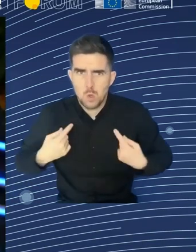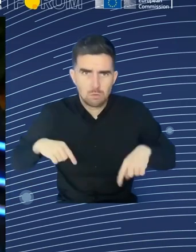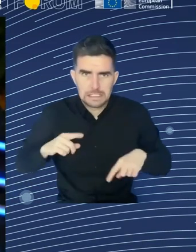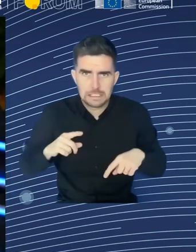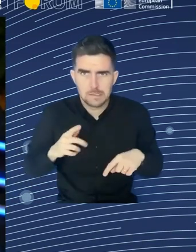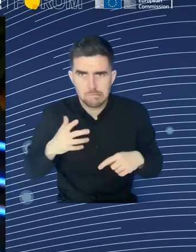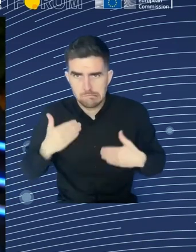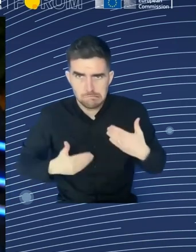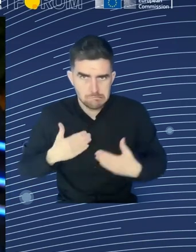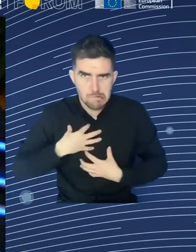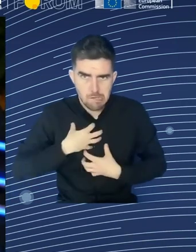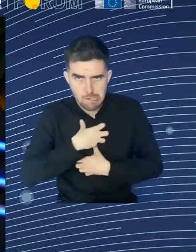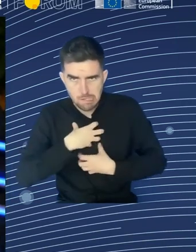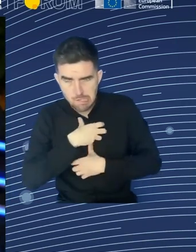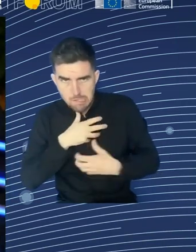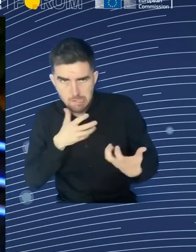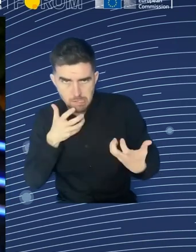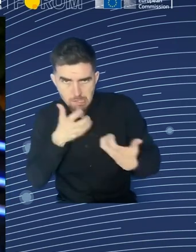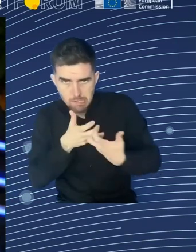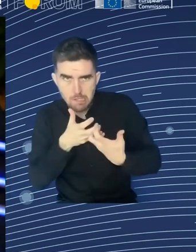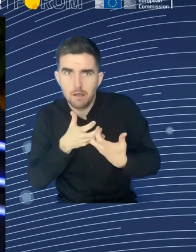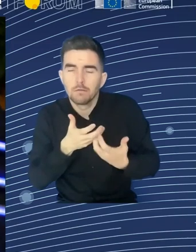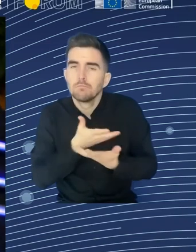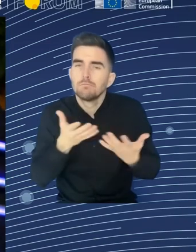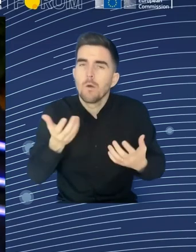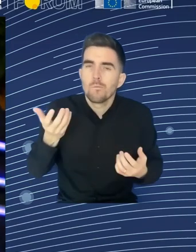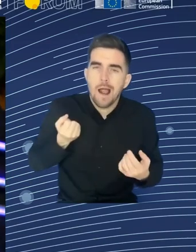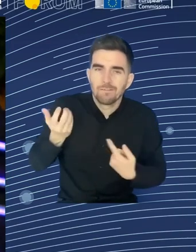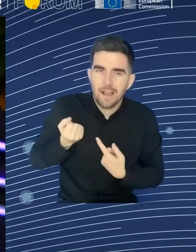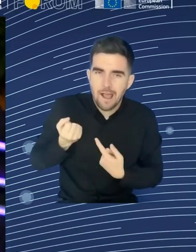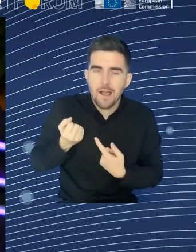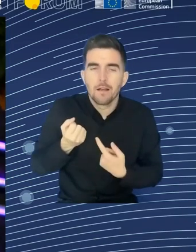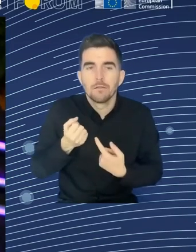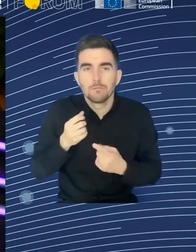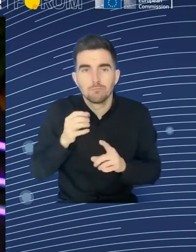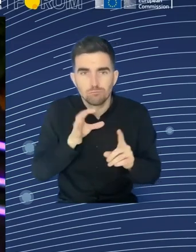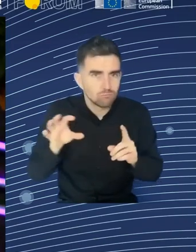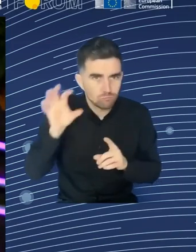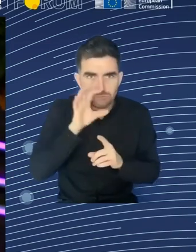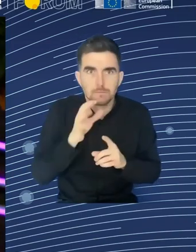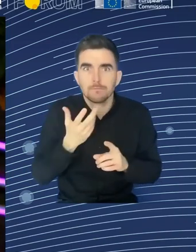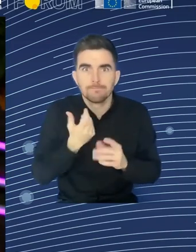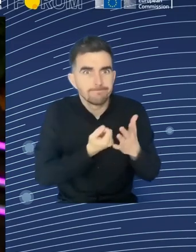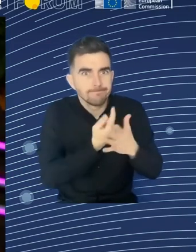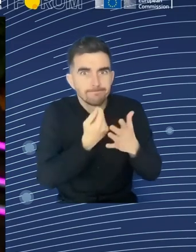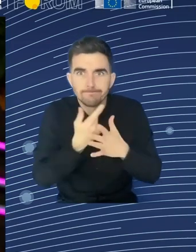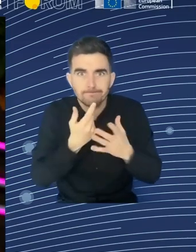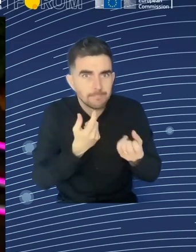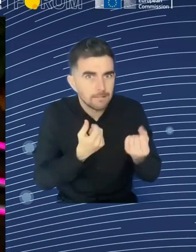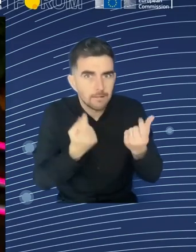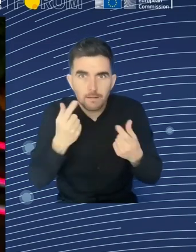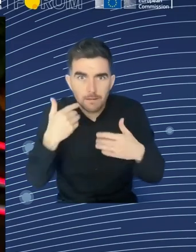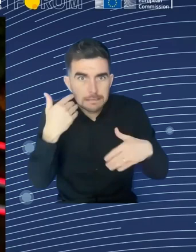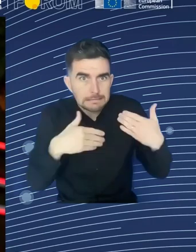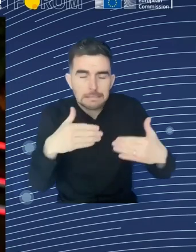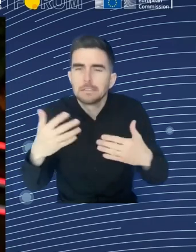Yes, we need to really think about not only what happens to people that achieve a certain stage of